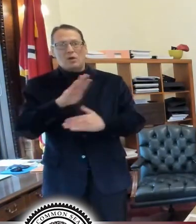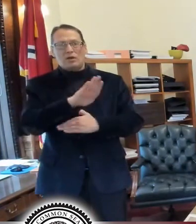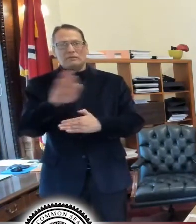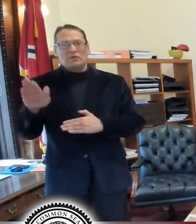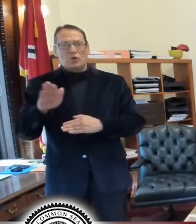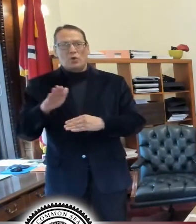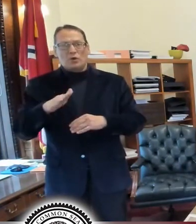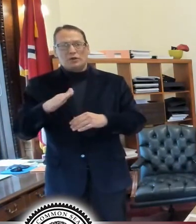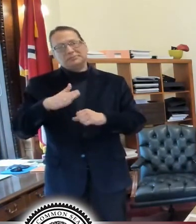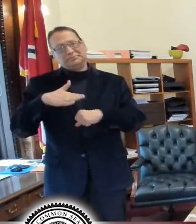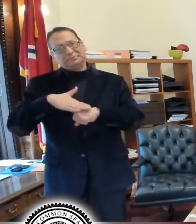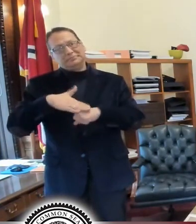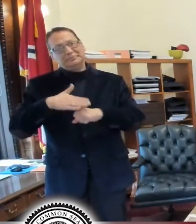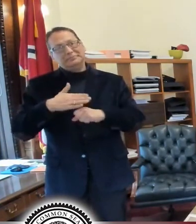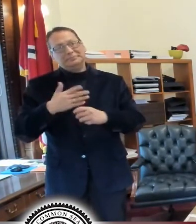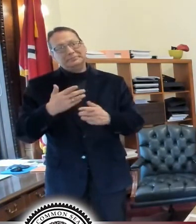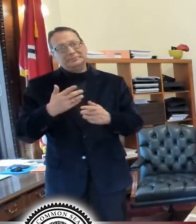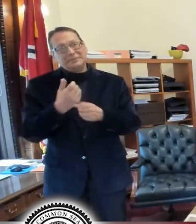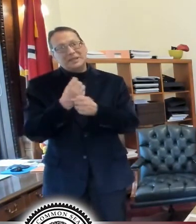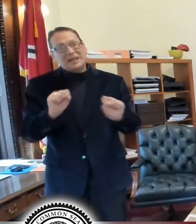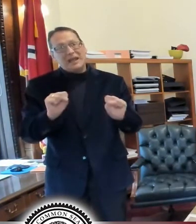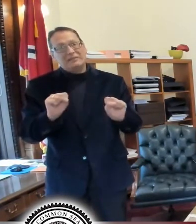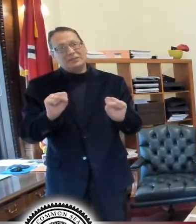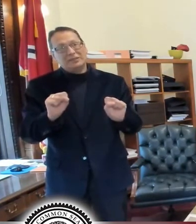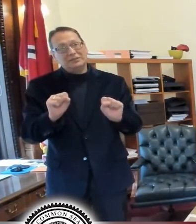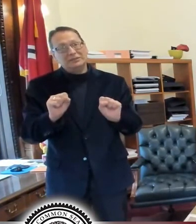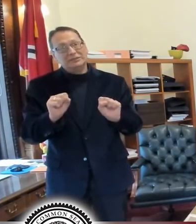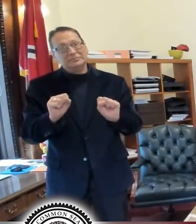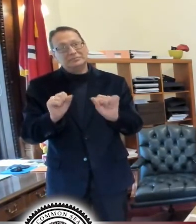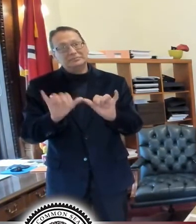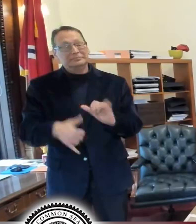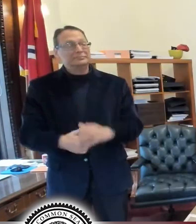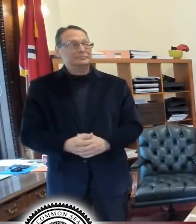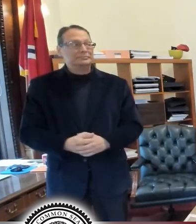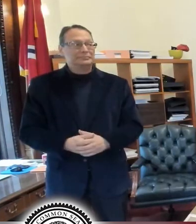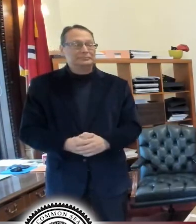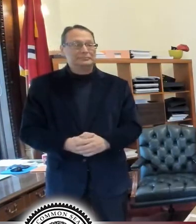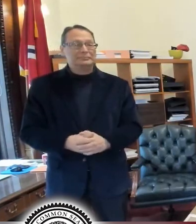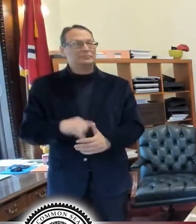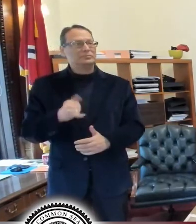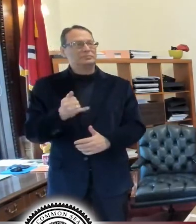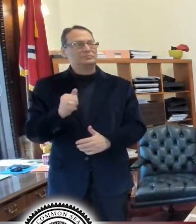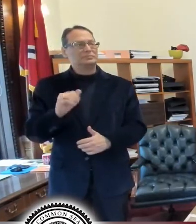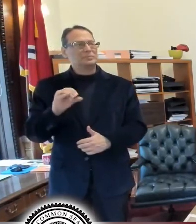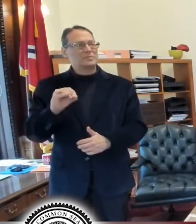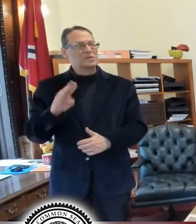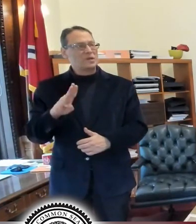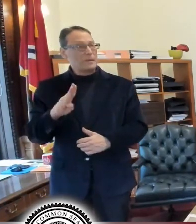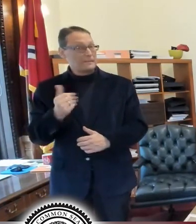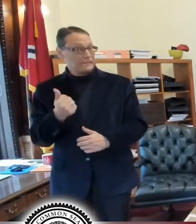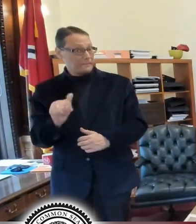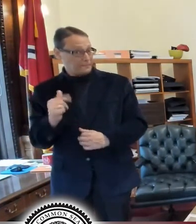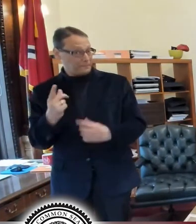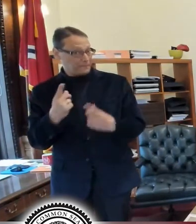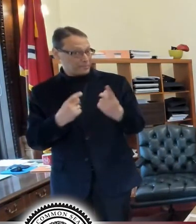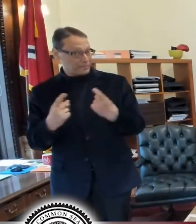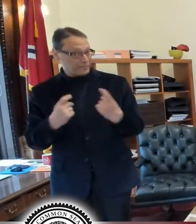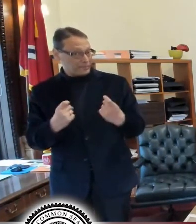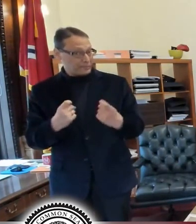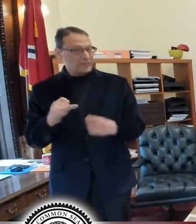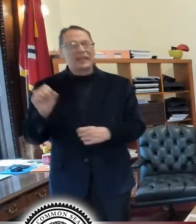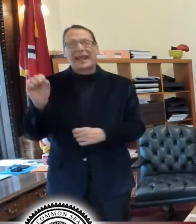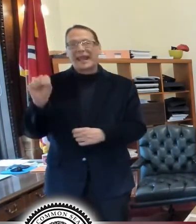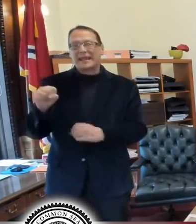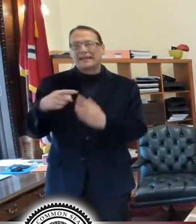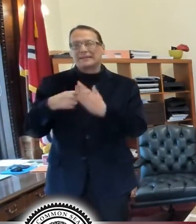precautions that they need to take on election day. Um, Jacob, we have any questions, few questions today, mayor,